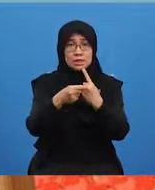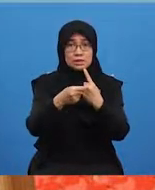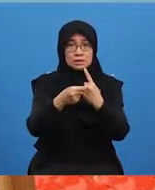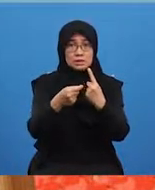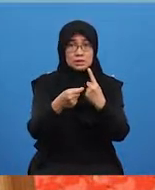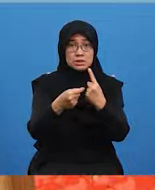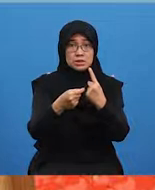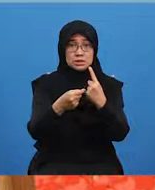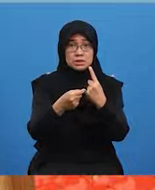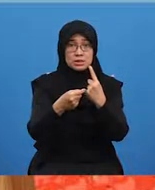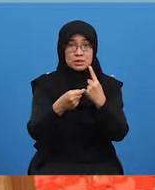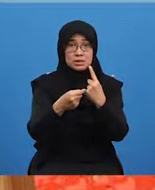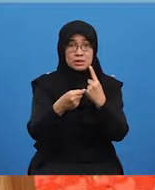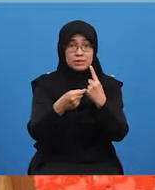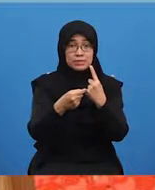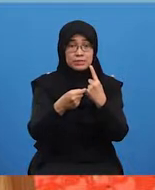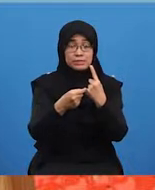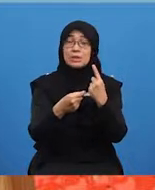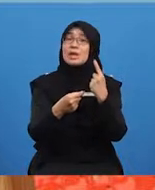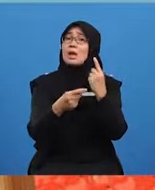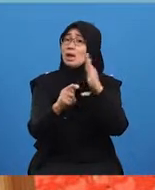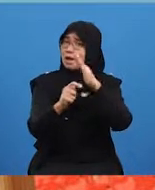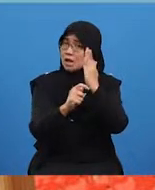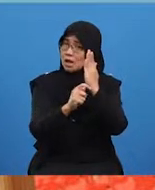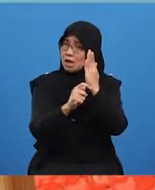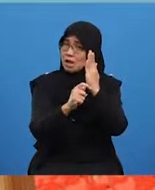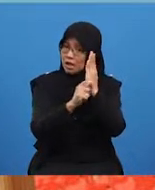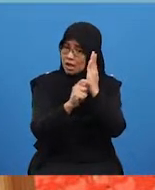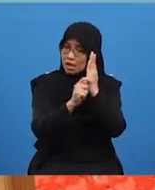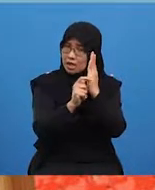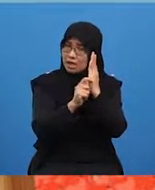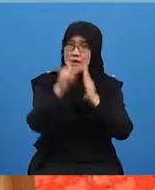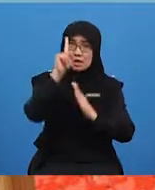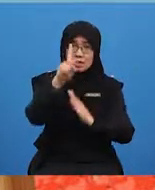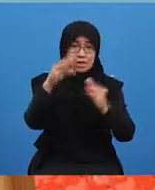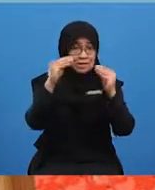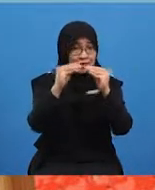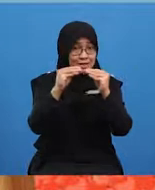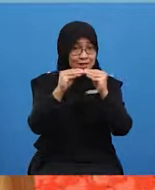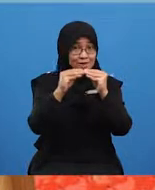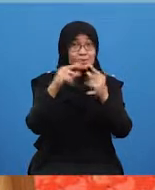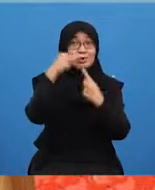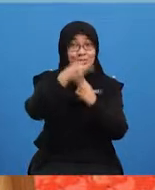one more banana in the basket. Like this.